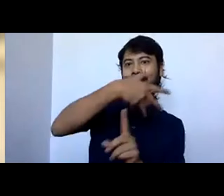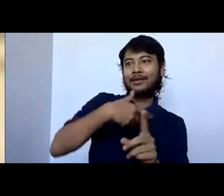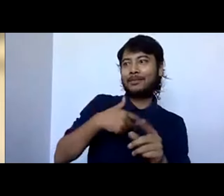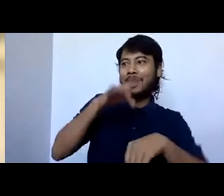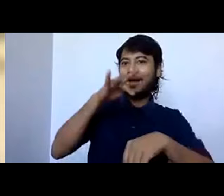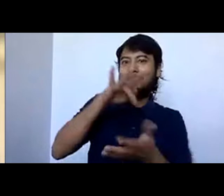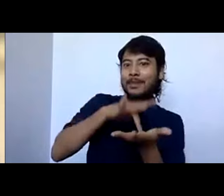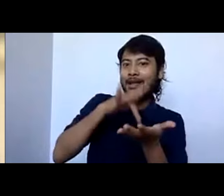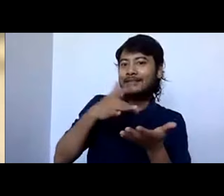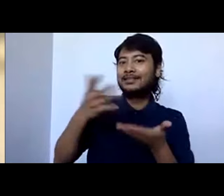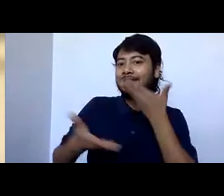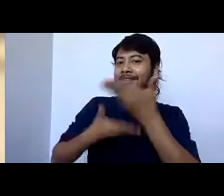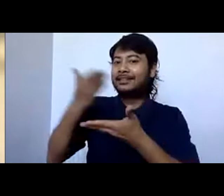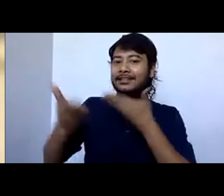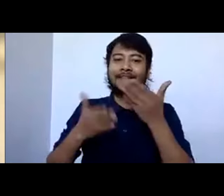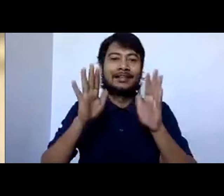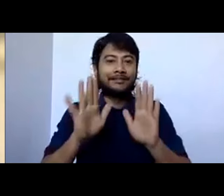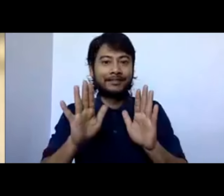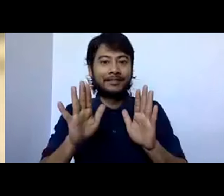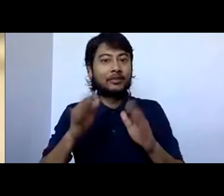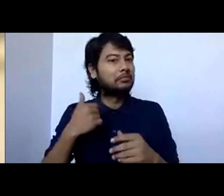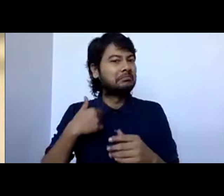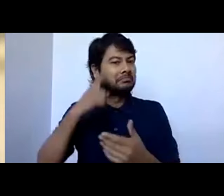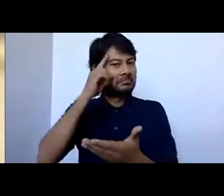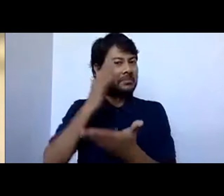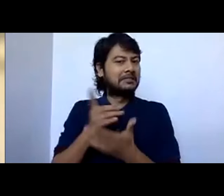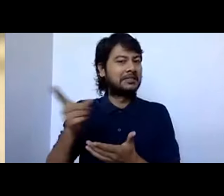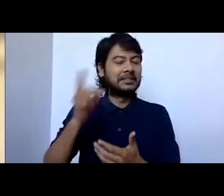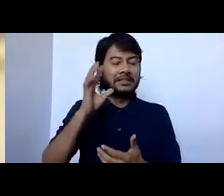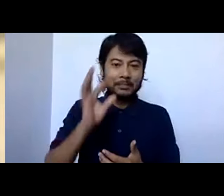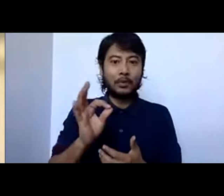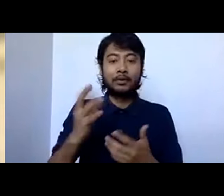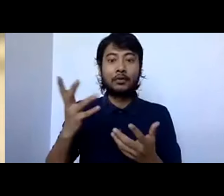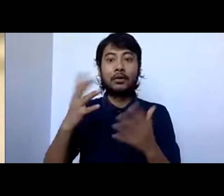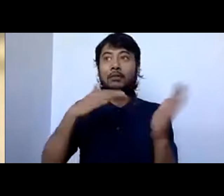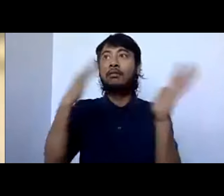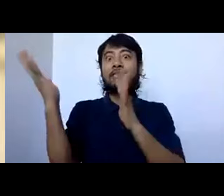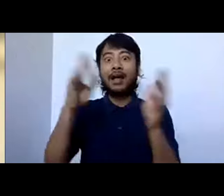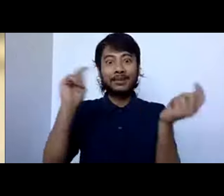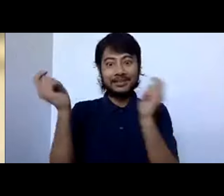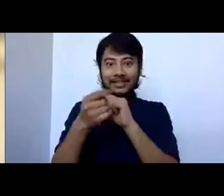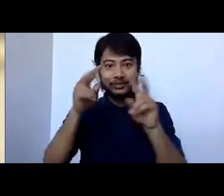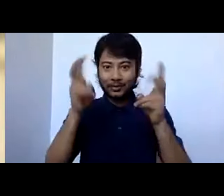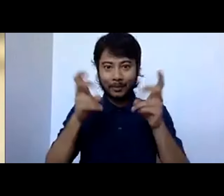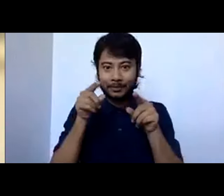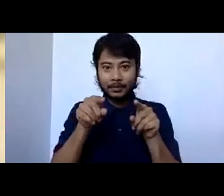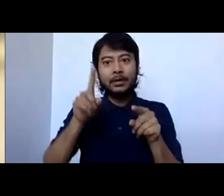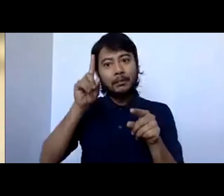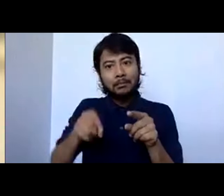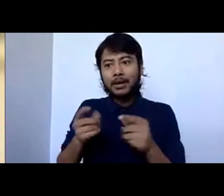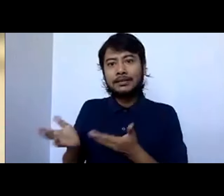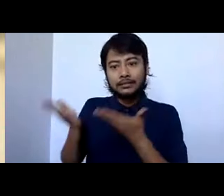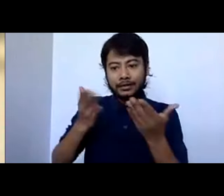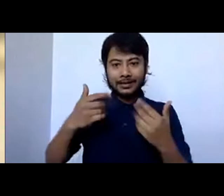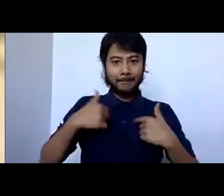And I think that is really important when we talk about climate change, because we've got to talk about, you know, what it is that we're coming from.